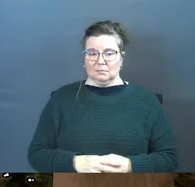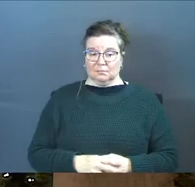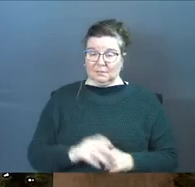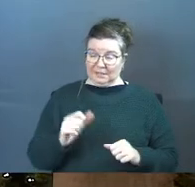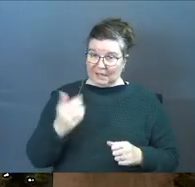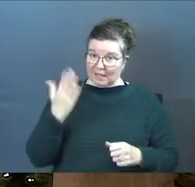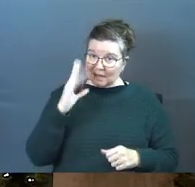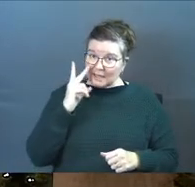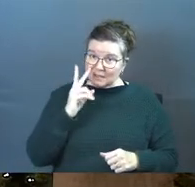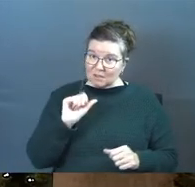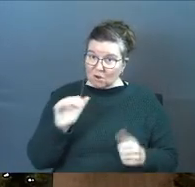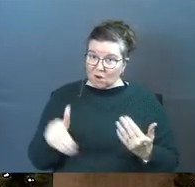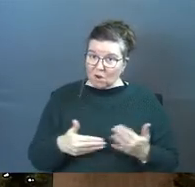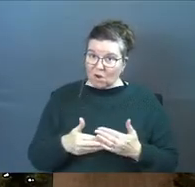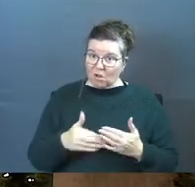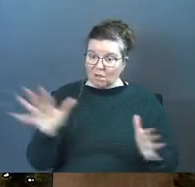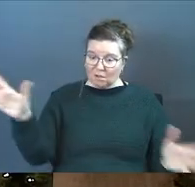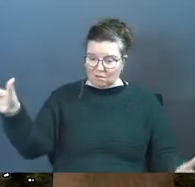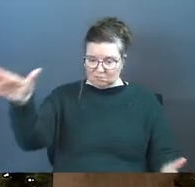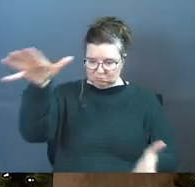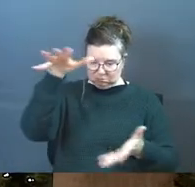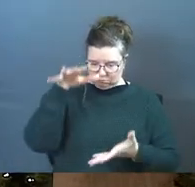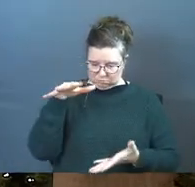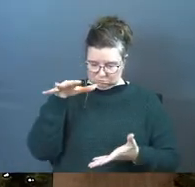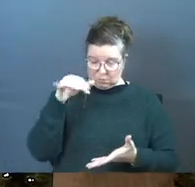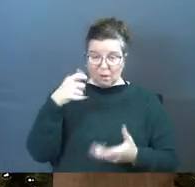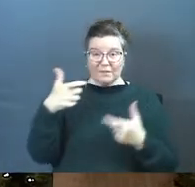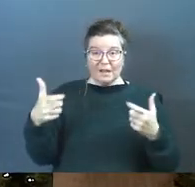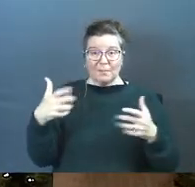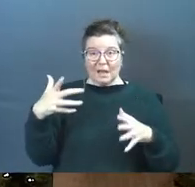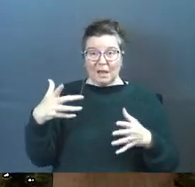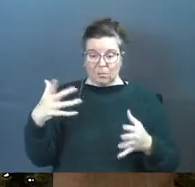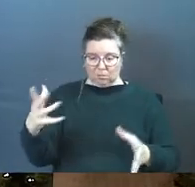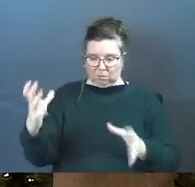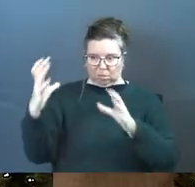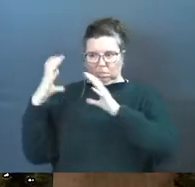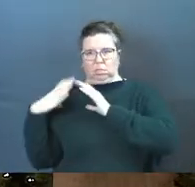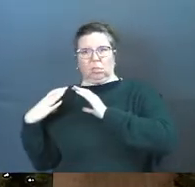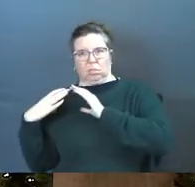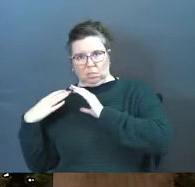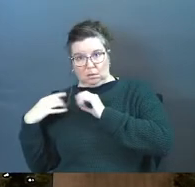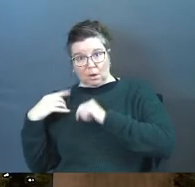can God see it all in a big pile and what if the big pile was put on you